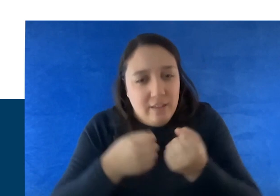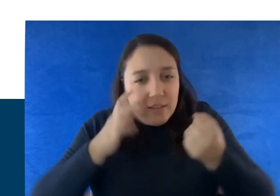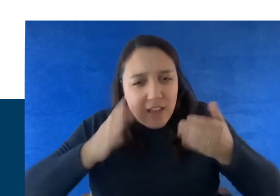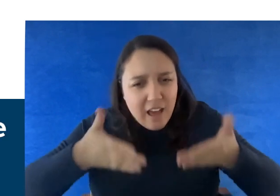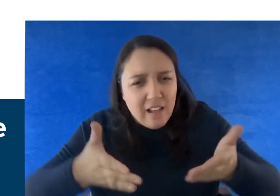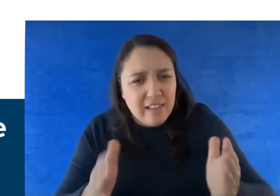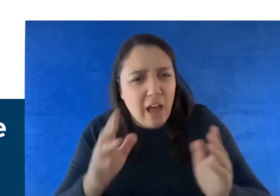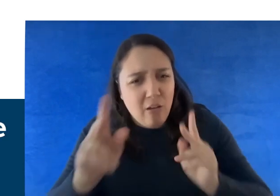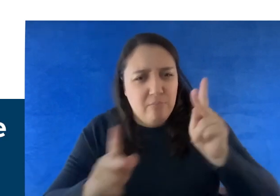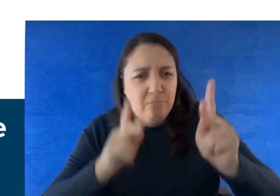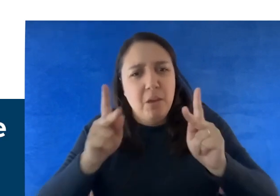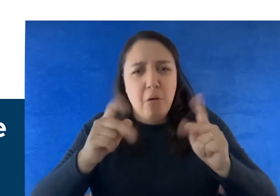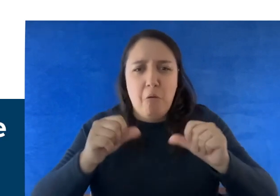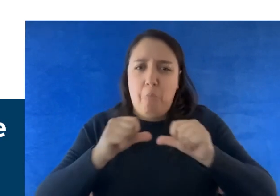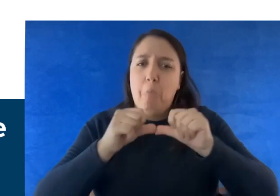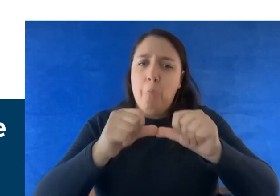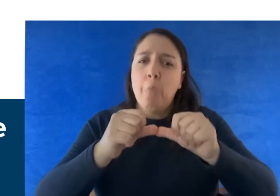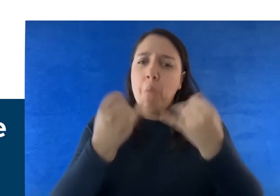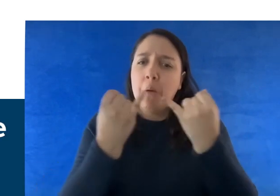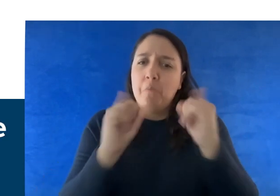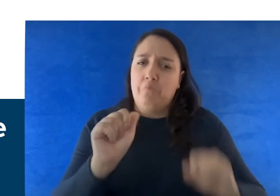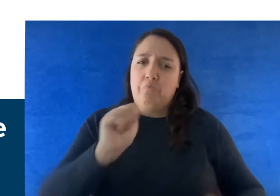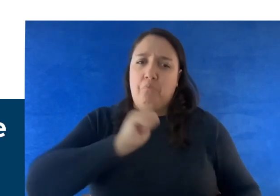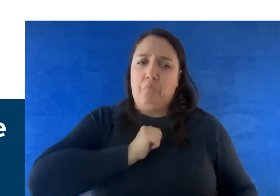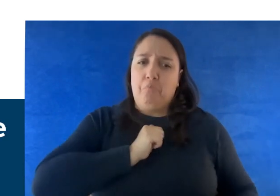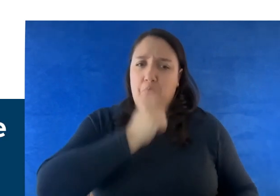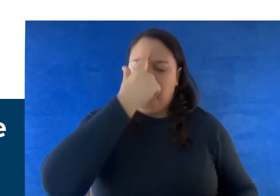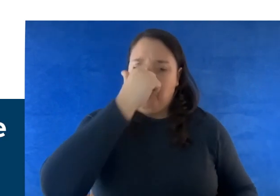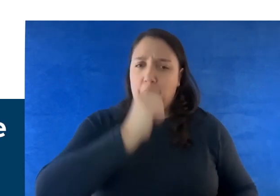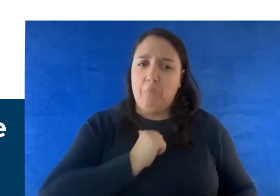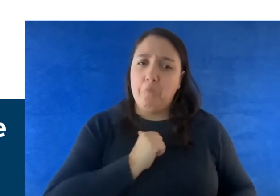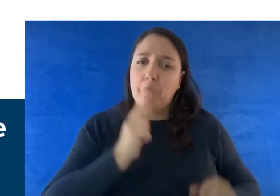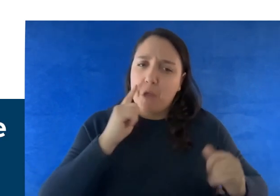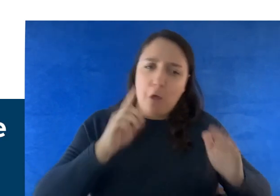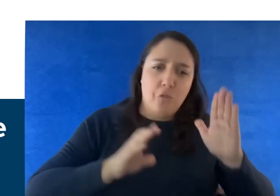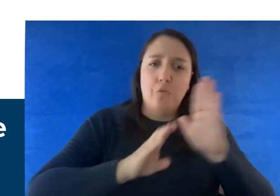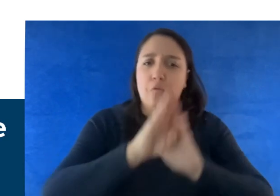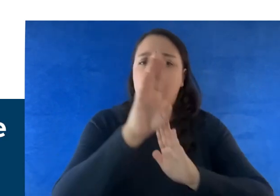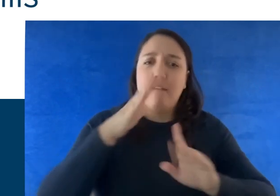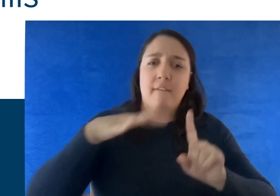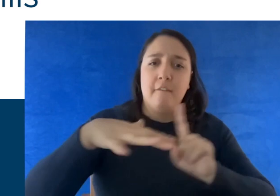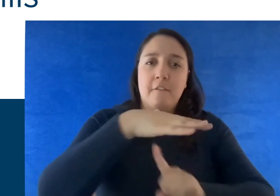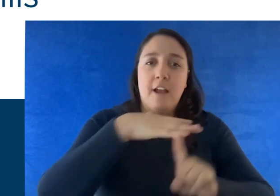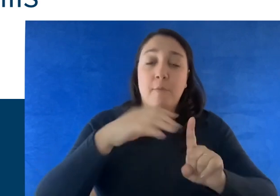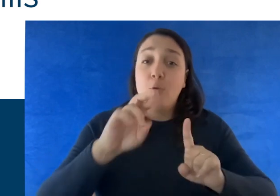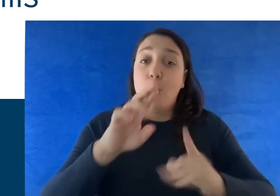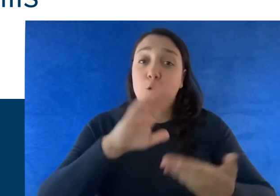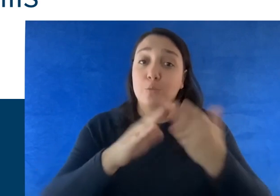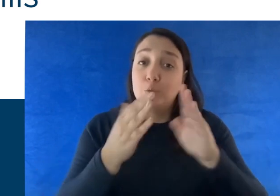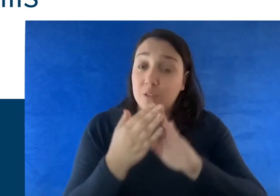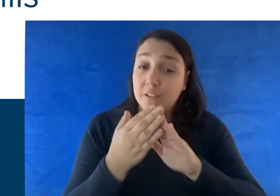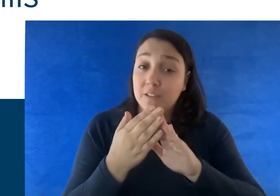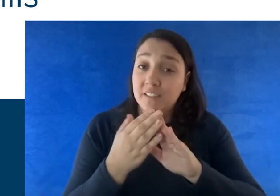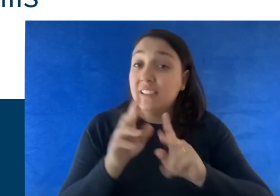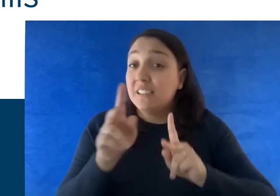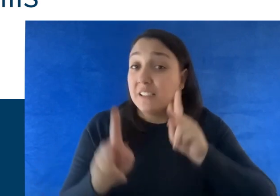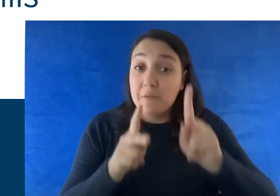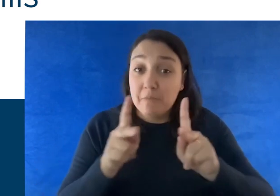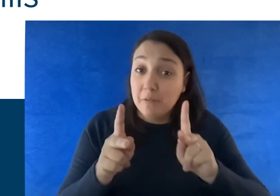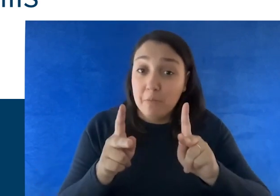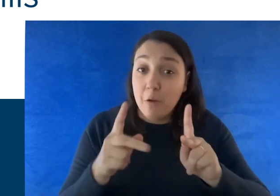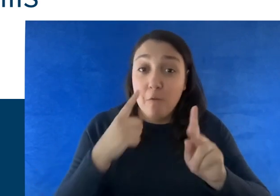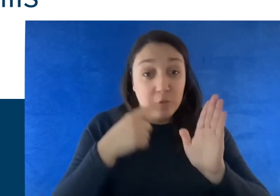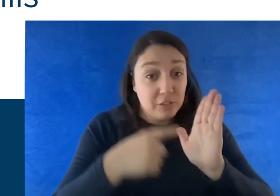allow a person to maintain their independence and thrive in their environment or community. Individuals with access and functional